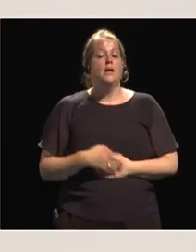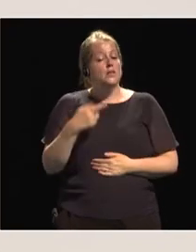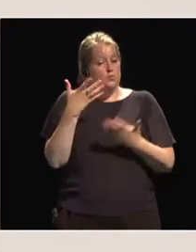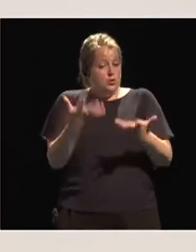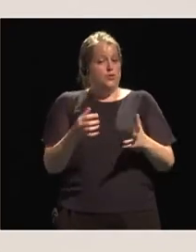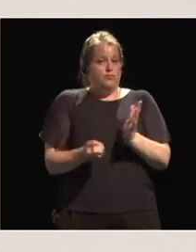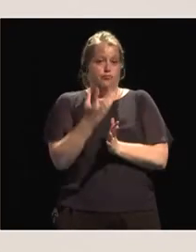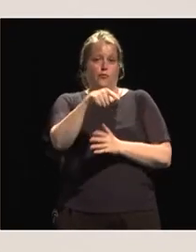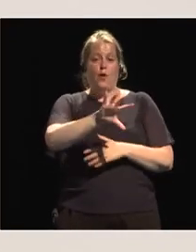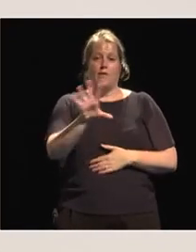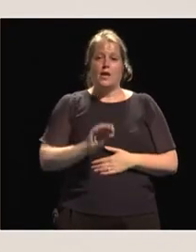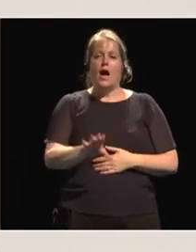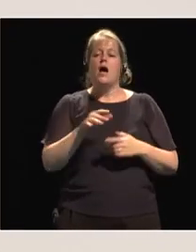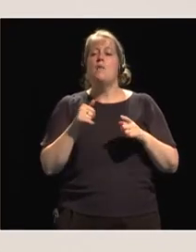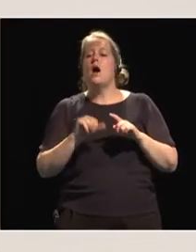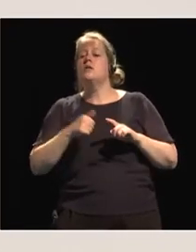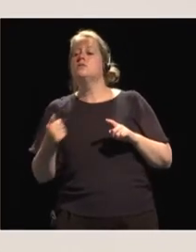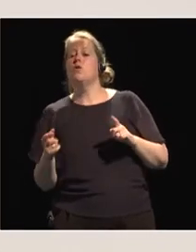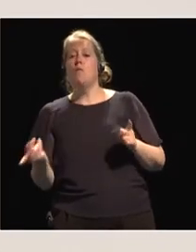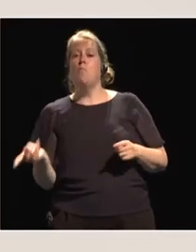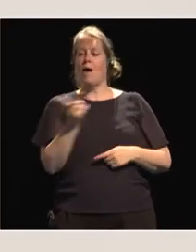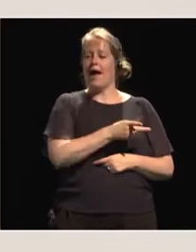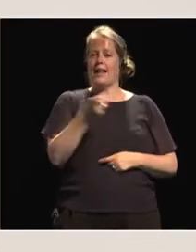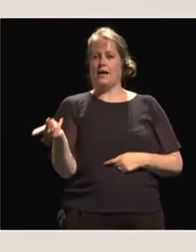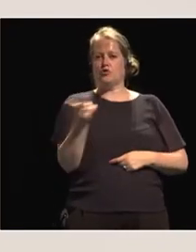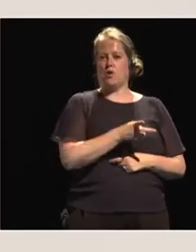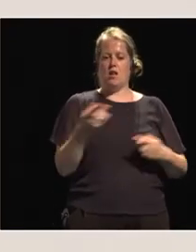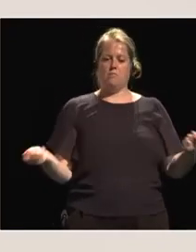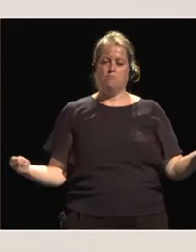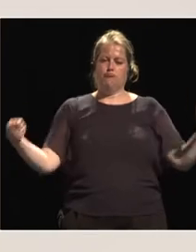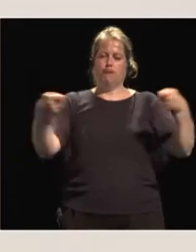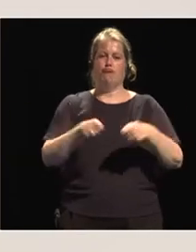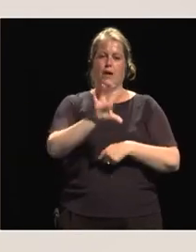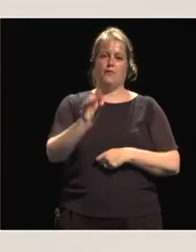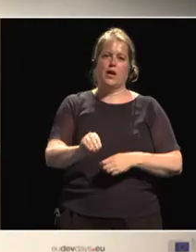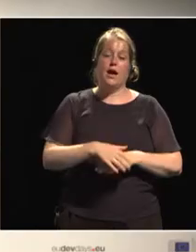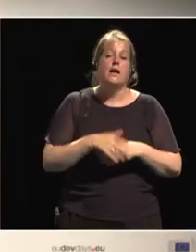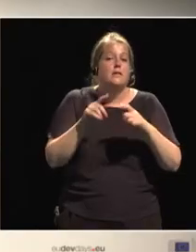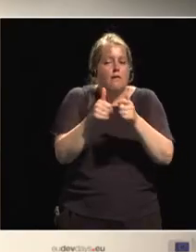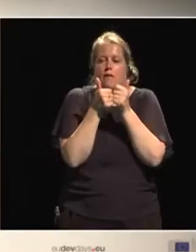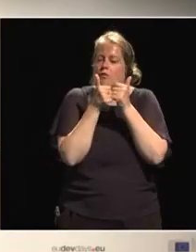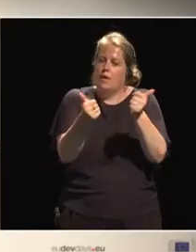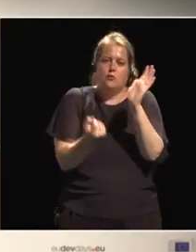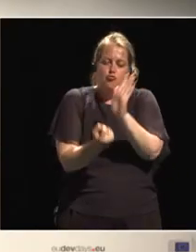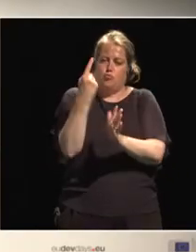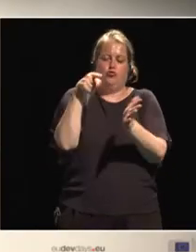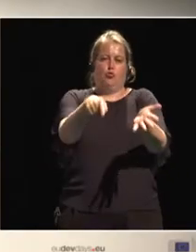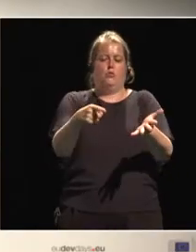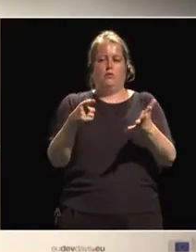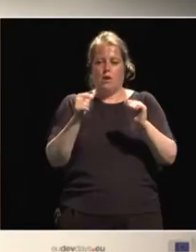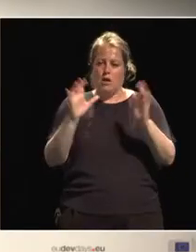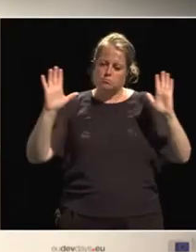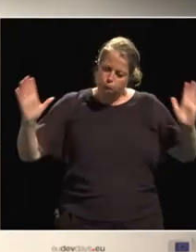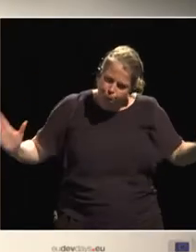And others also bilaterally supported Africa. So this is a great opportunity to move